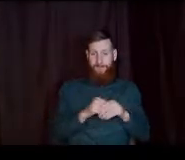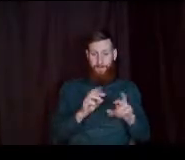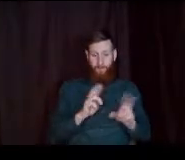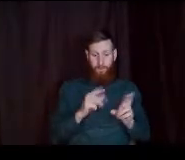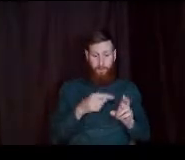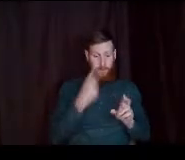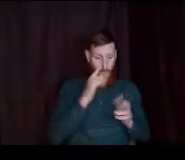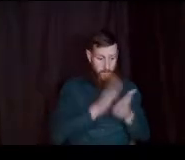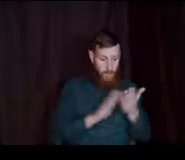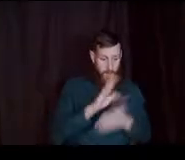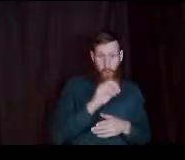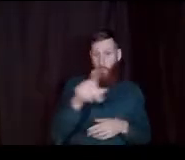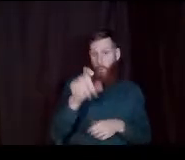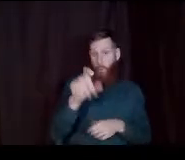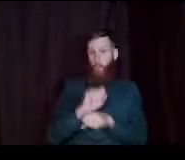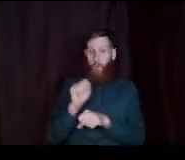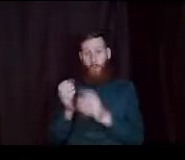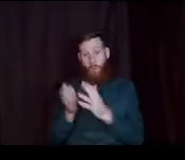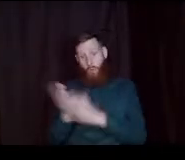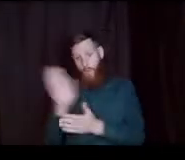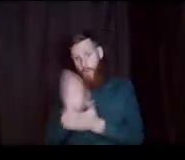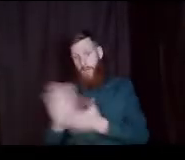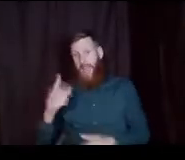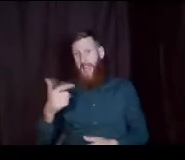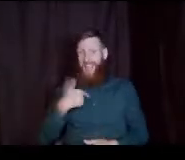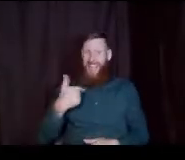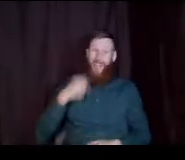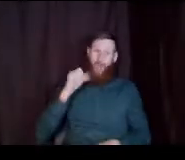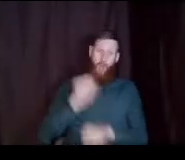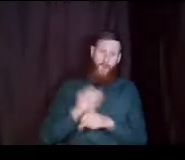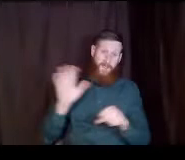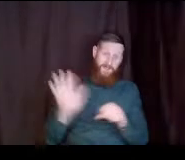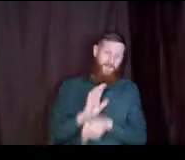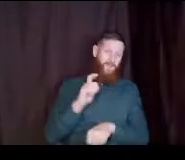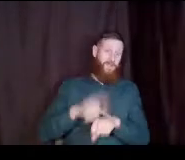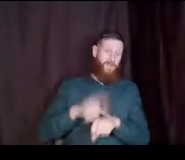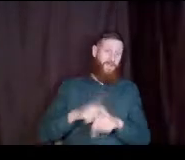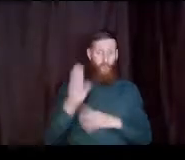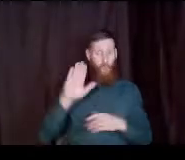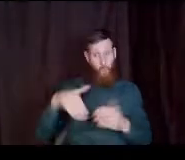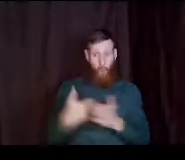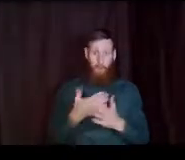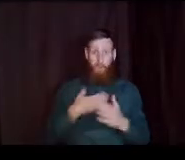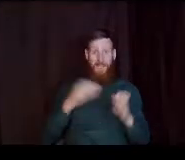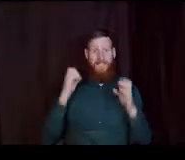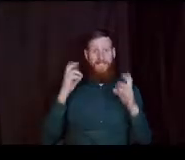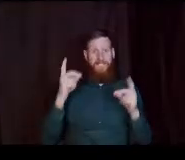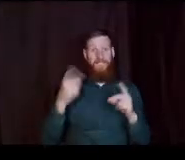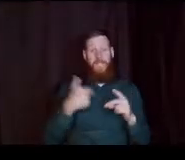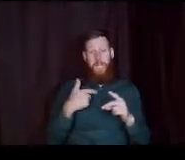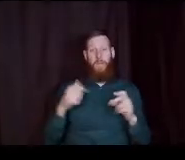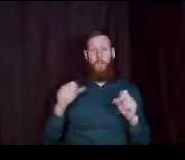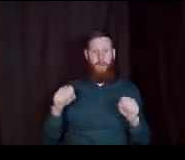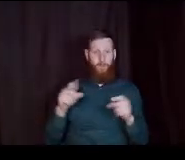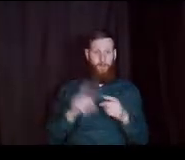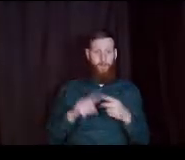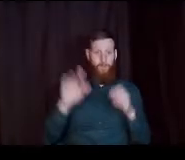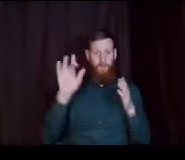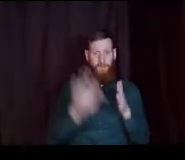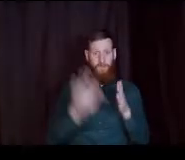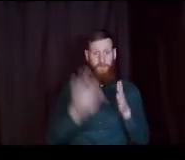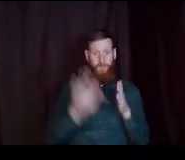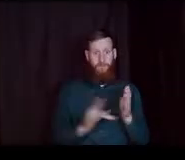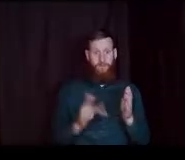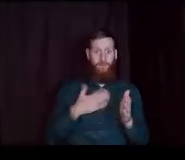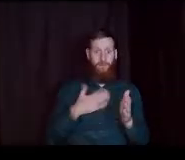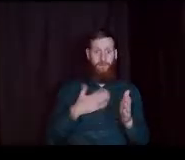college um i personally worked full-time through uh all of my education and was able to pay off a hunk of my education